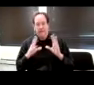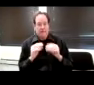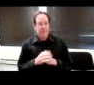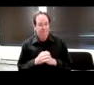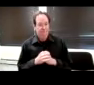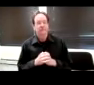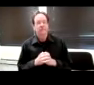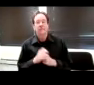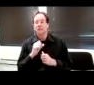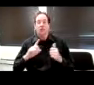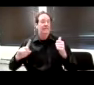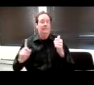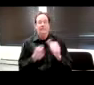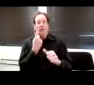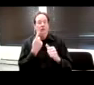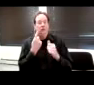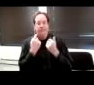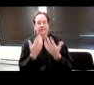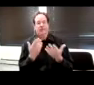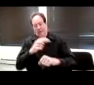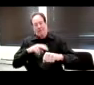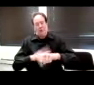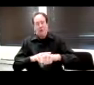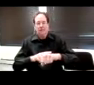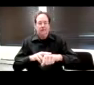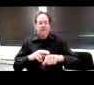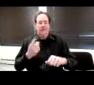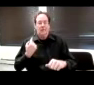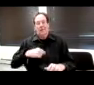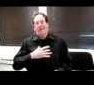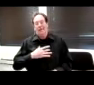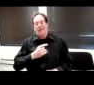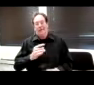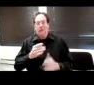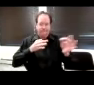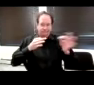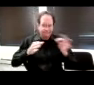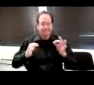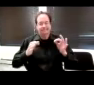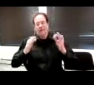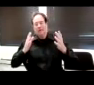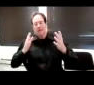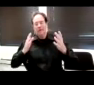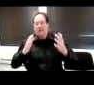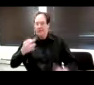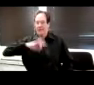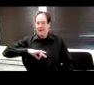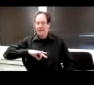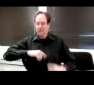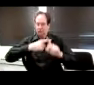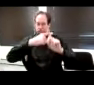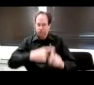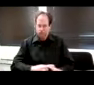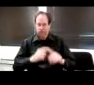So, the first thing, of course, that we'd like to explain and talk about are the benefits of captions.